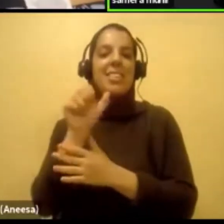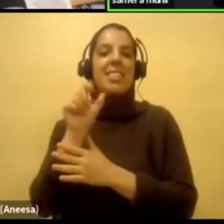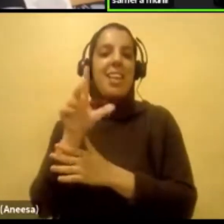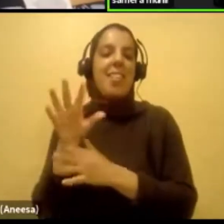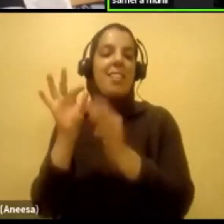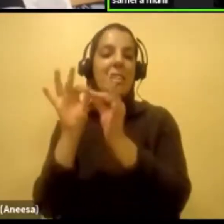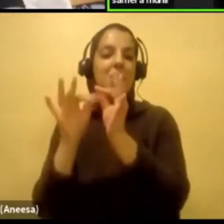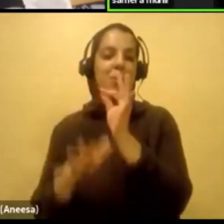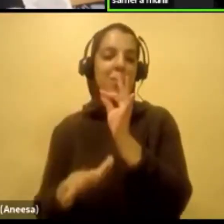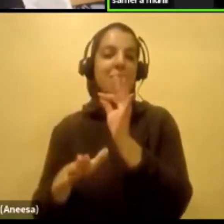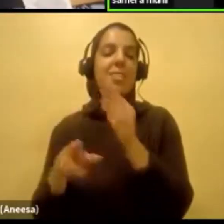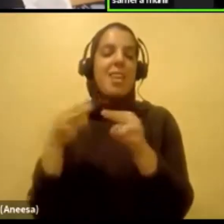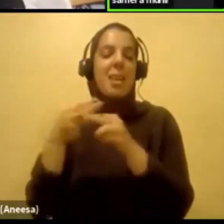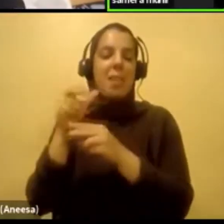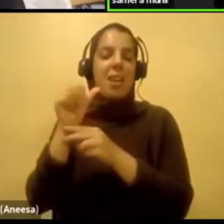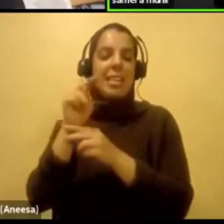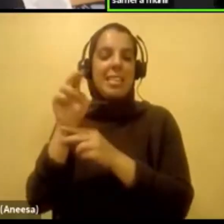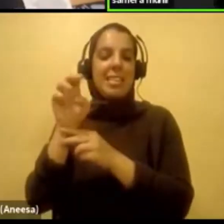Anissa.